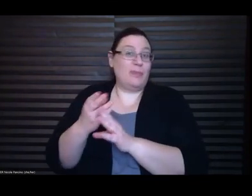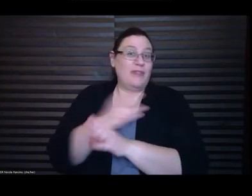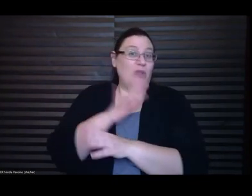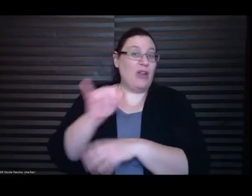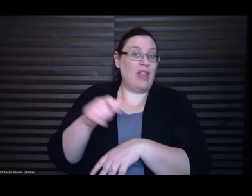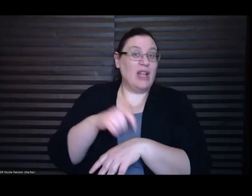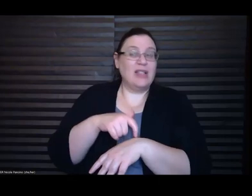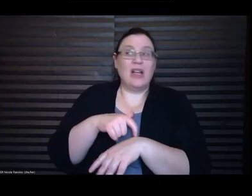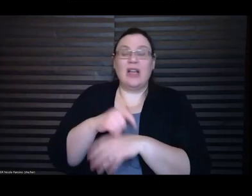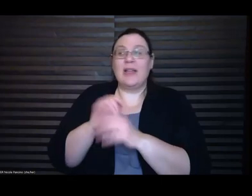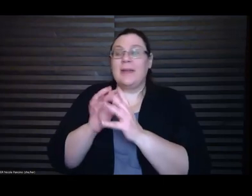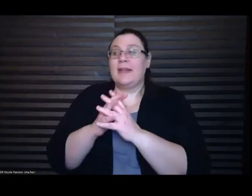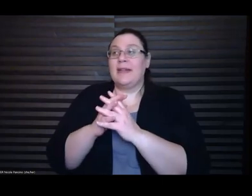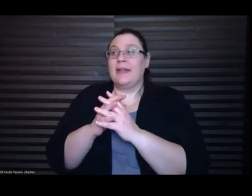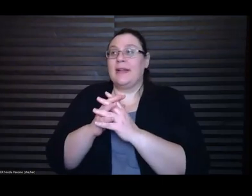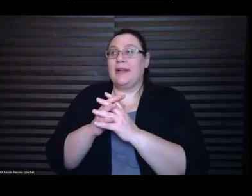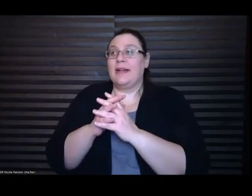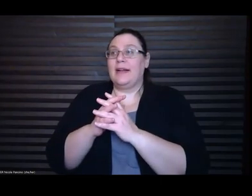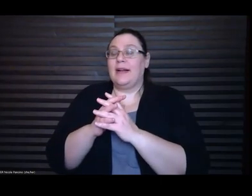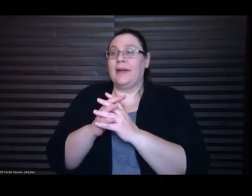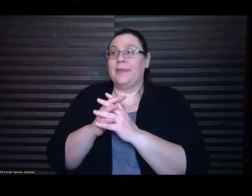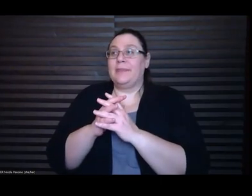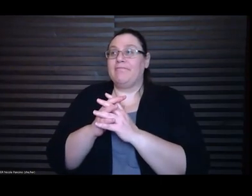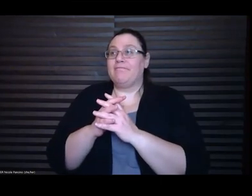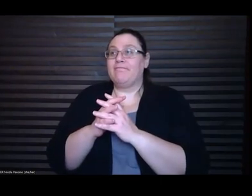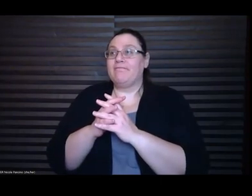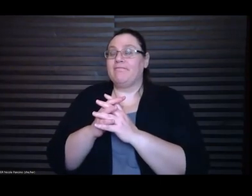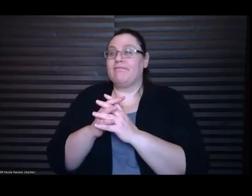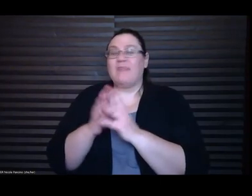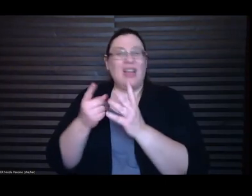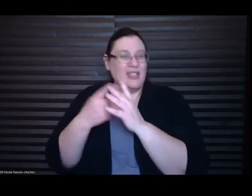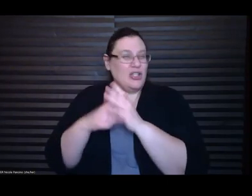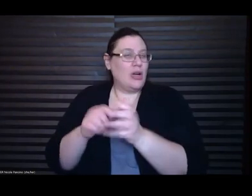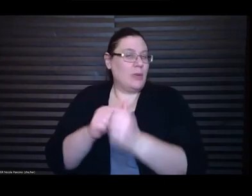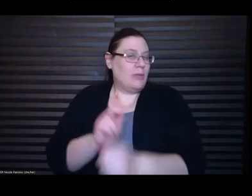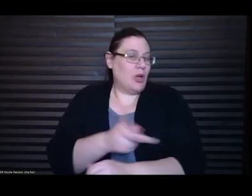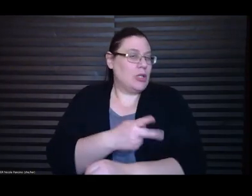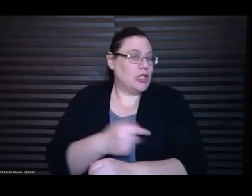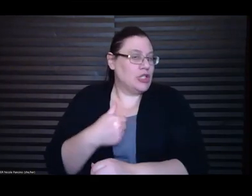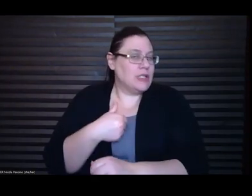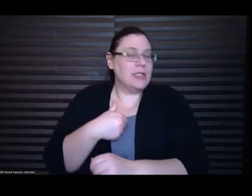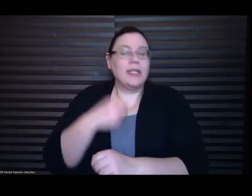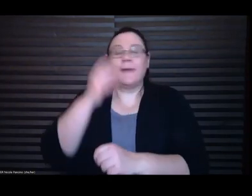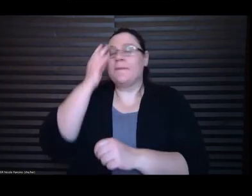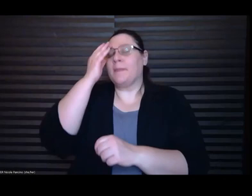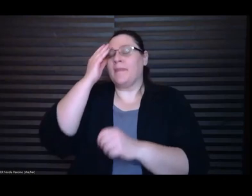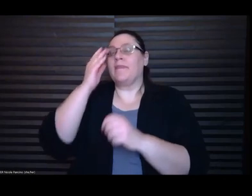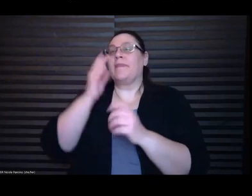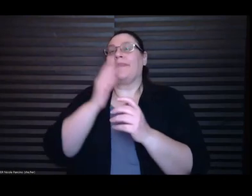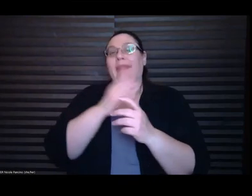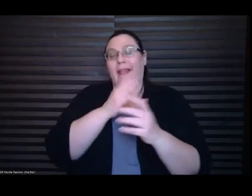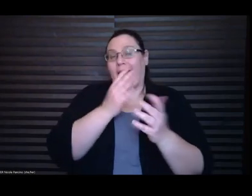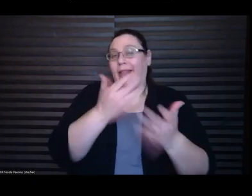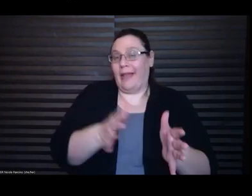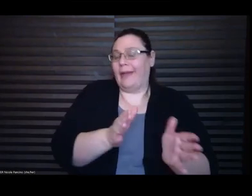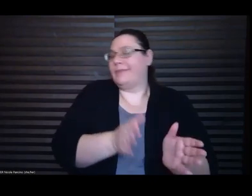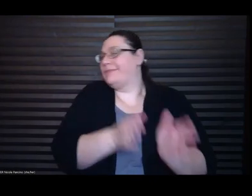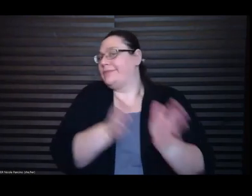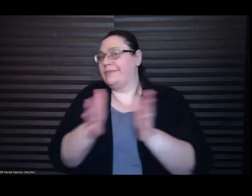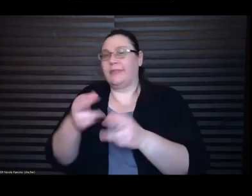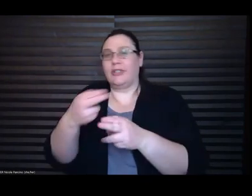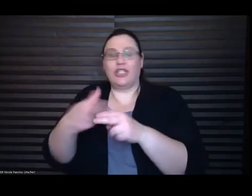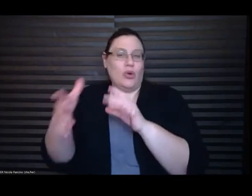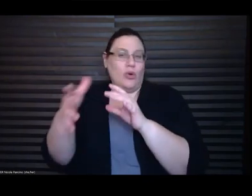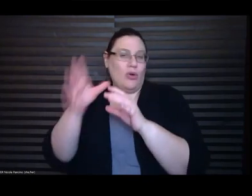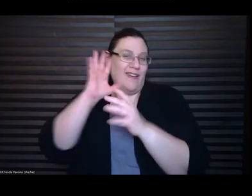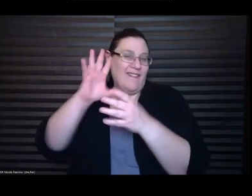in poetry and then moved into writing short fiction for a while publishing to me was